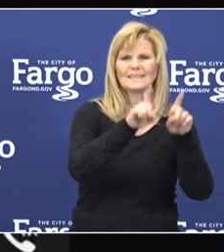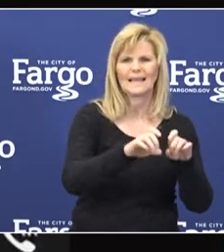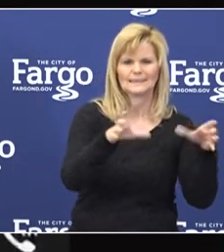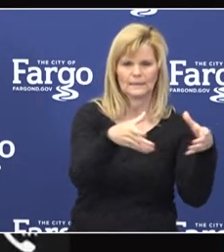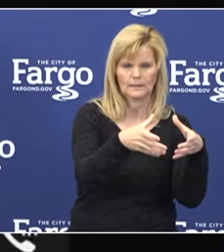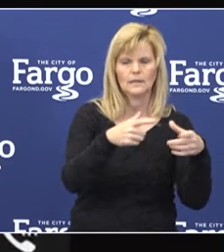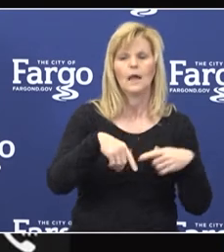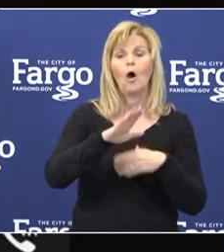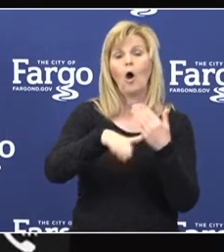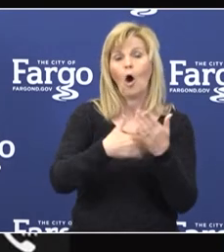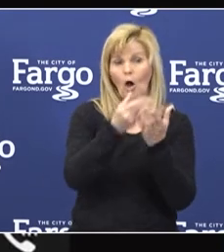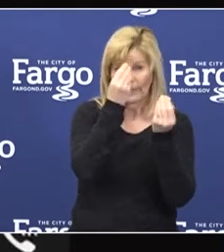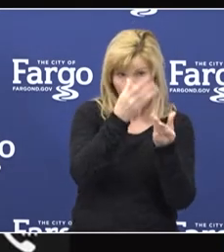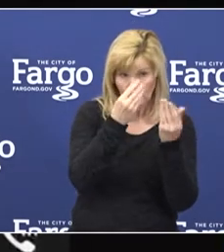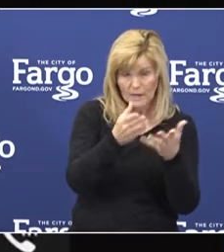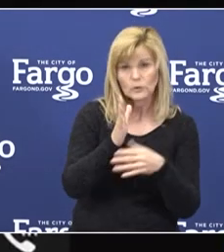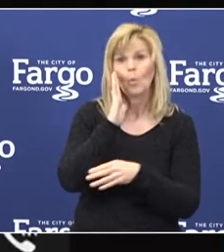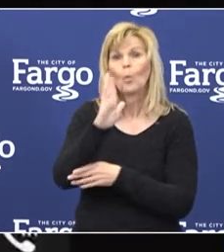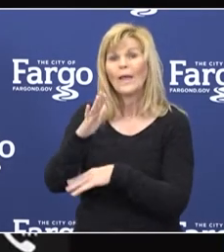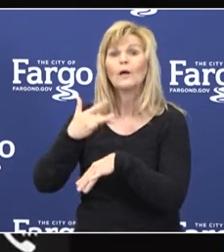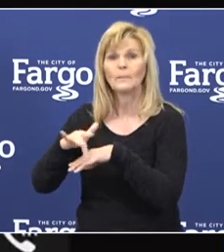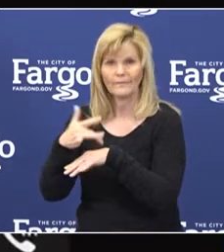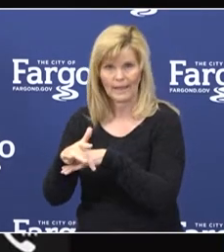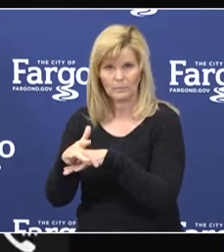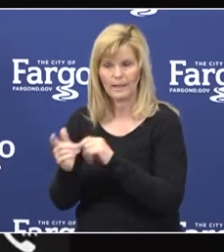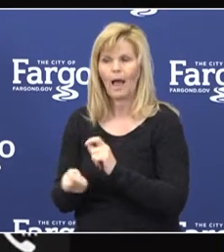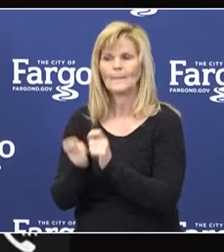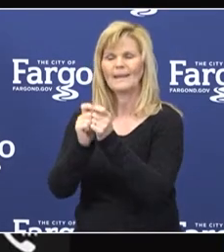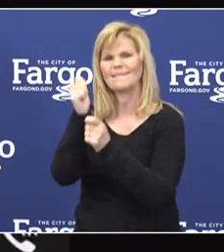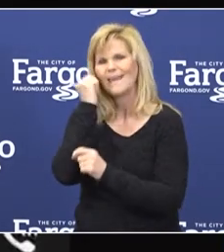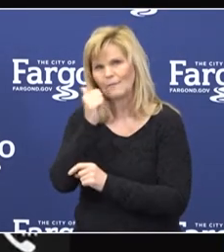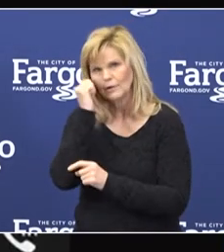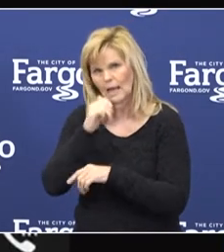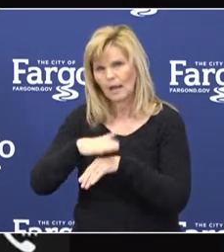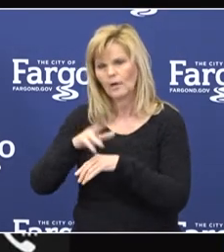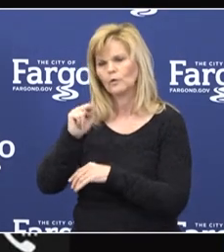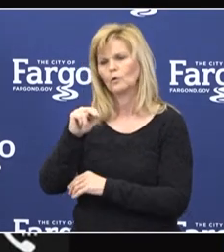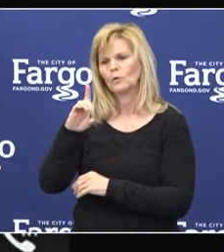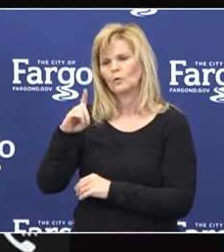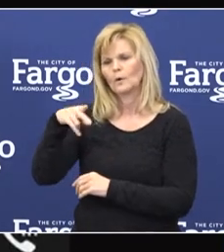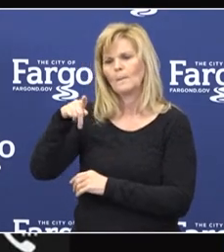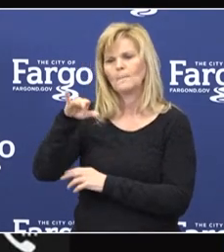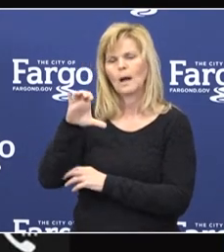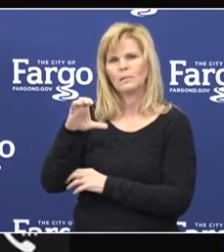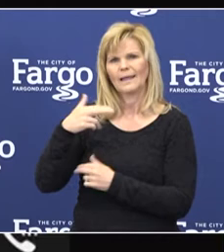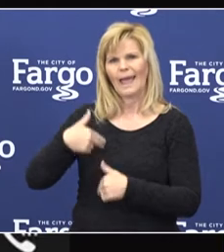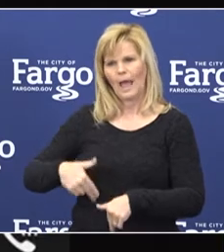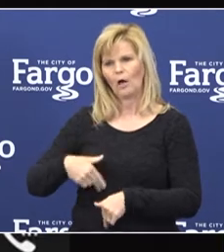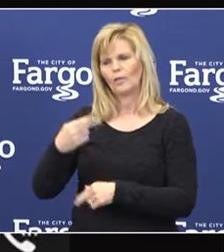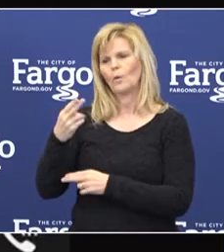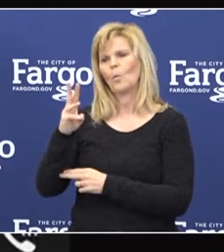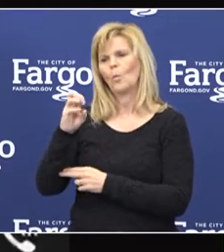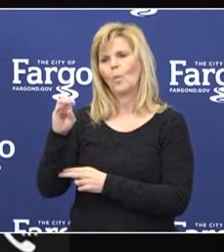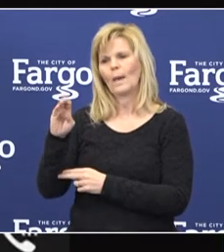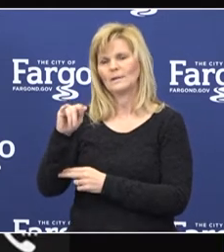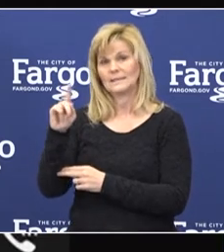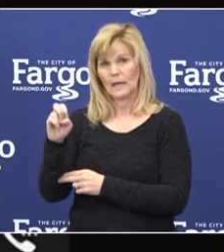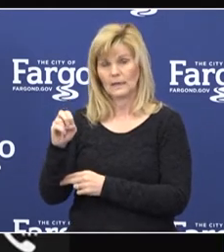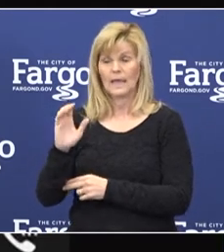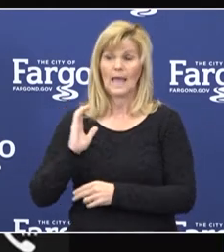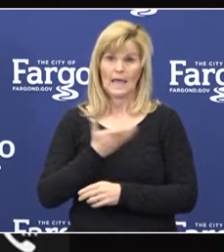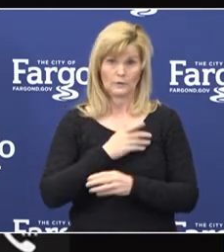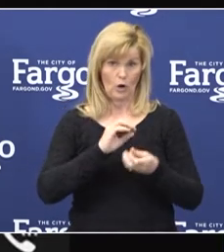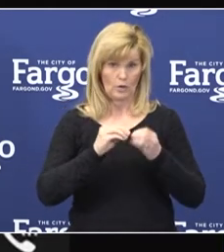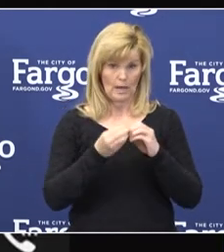County testing data is available and updated daily on the North Dakota Department of Health website. As targeted testing increases in our